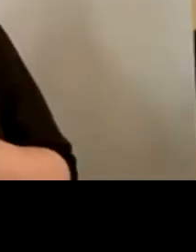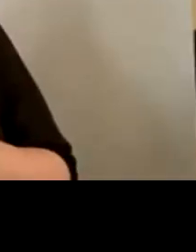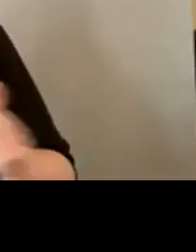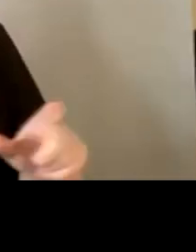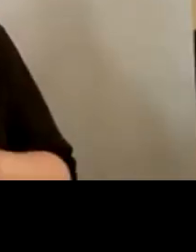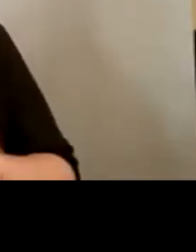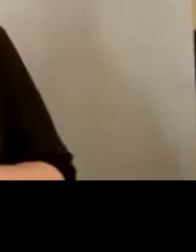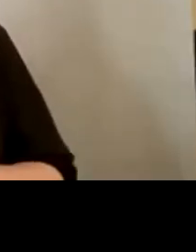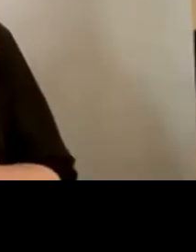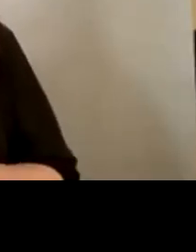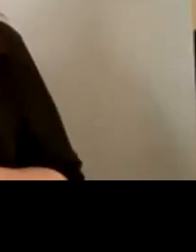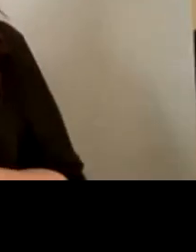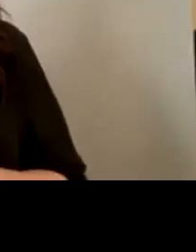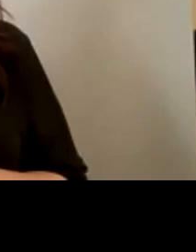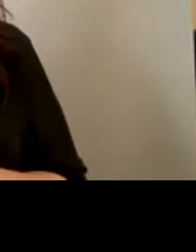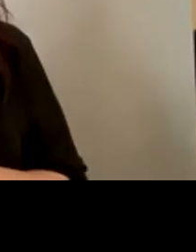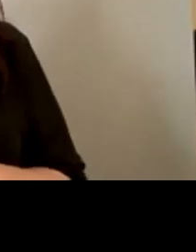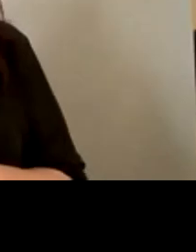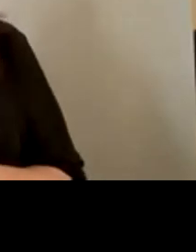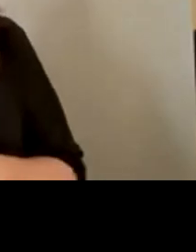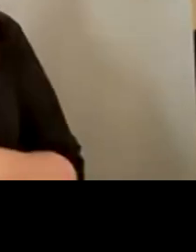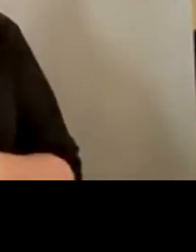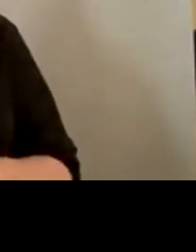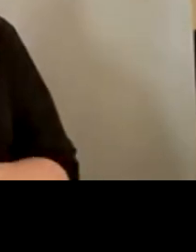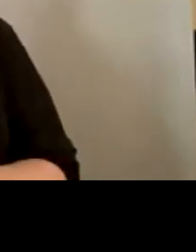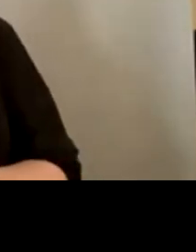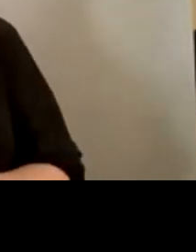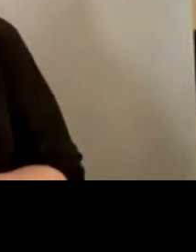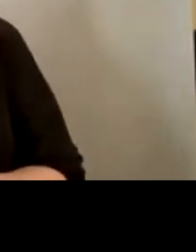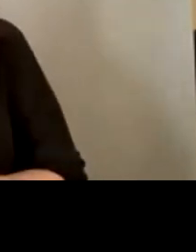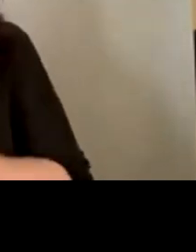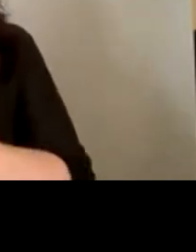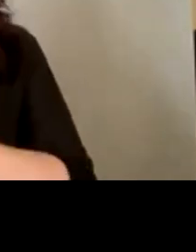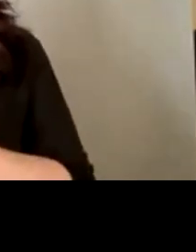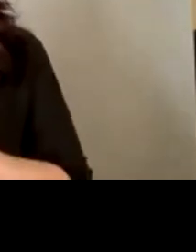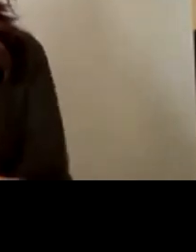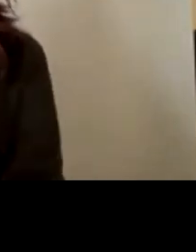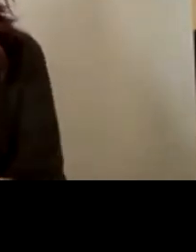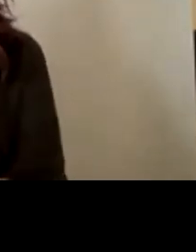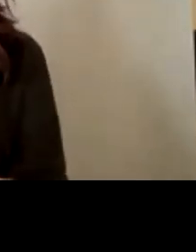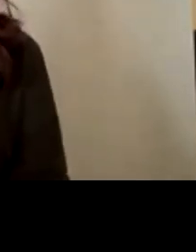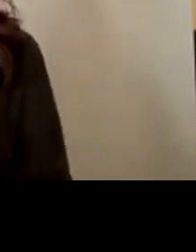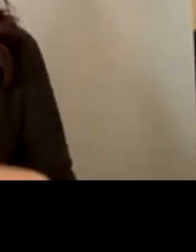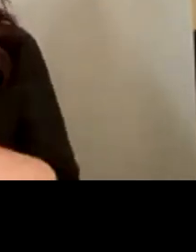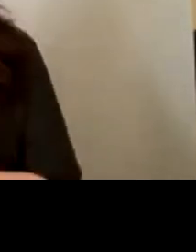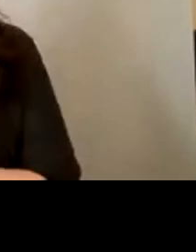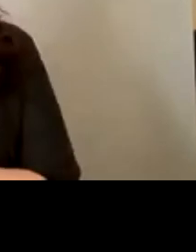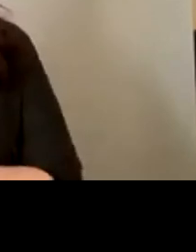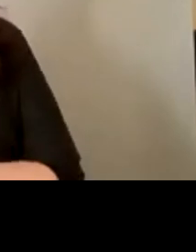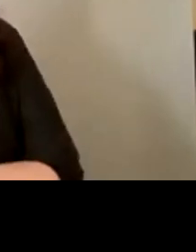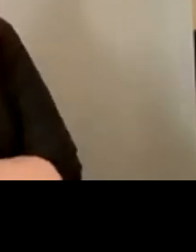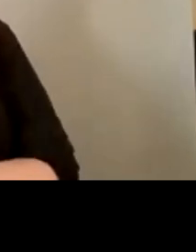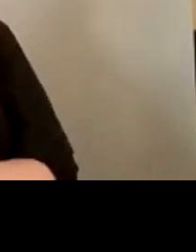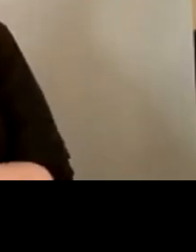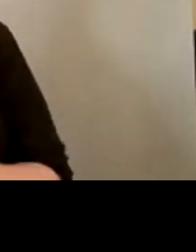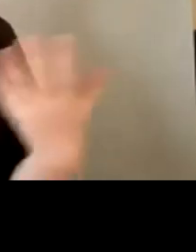um member to use the chat room to ask any questions we can do it for you if you don't want to ask your own